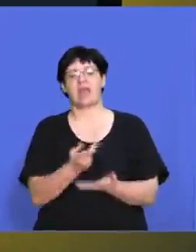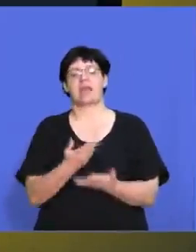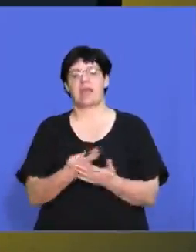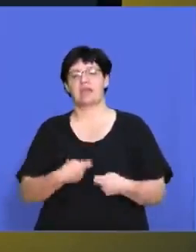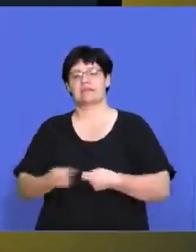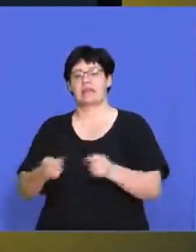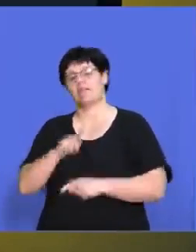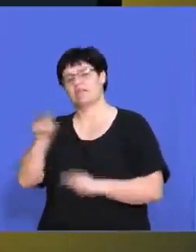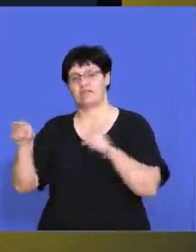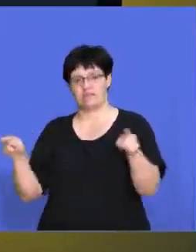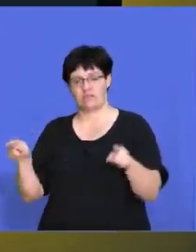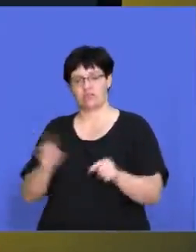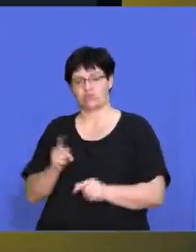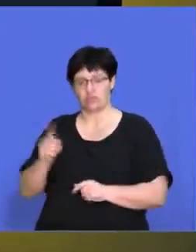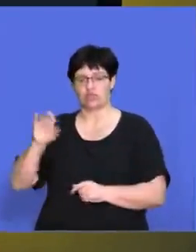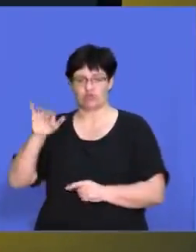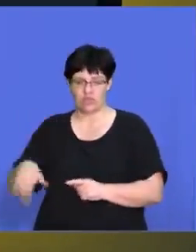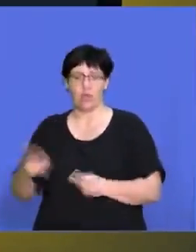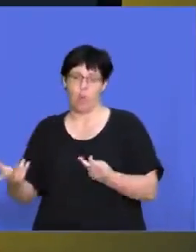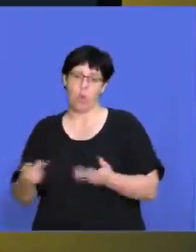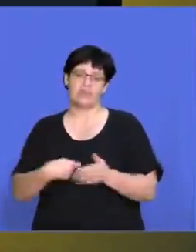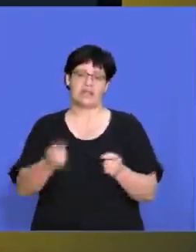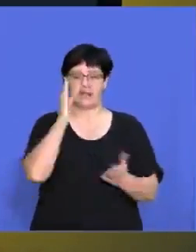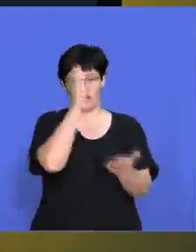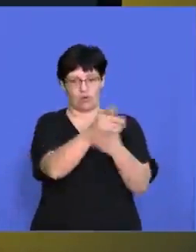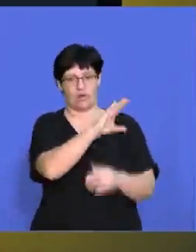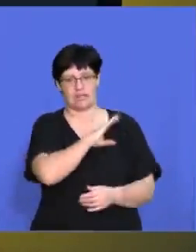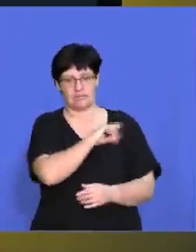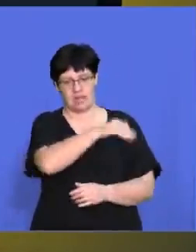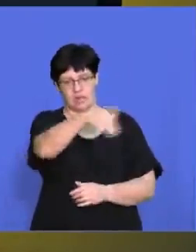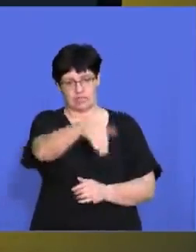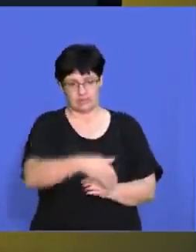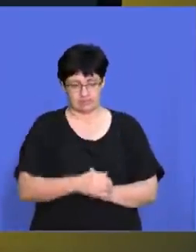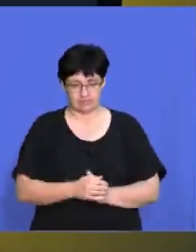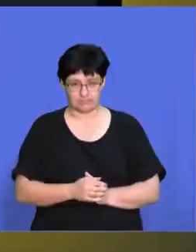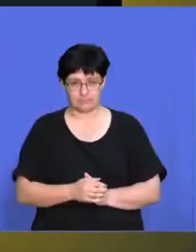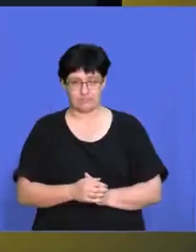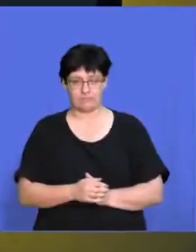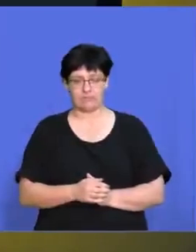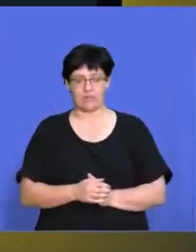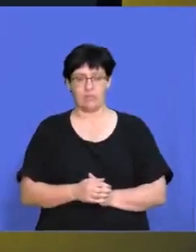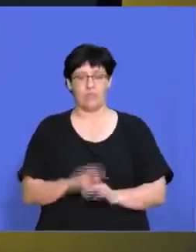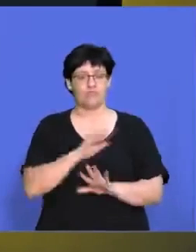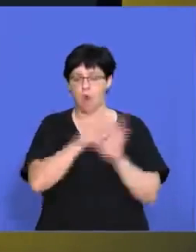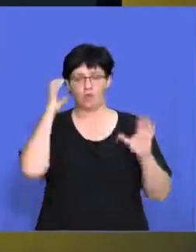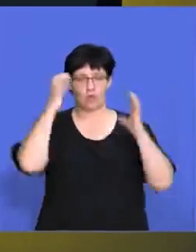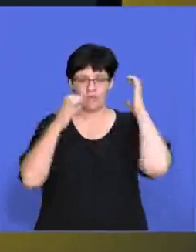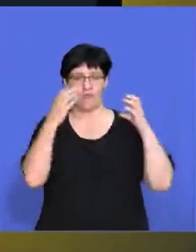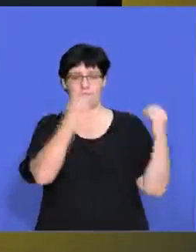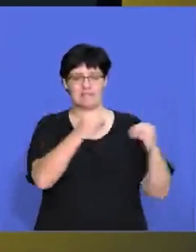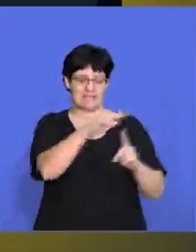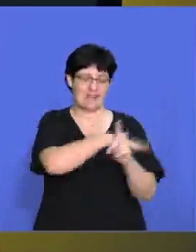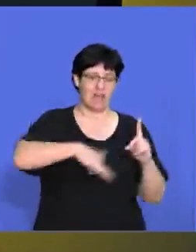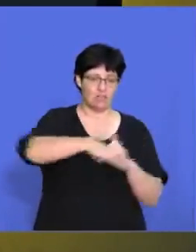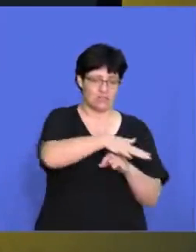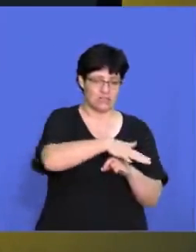in which they will, um, pass on to the tertiary sector or sell, uh, directly to, to, to their consumers, right? Do